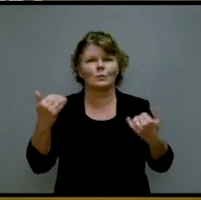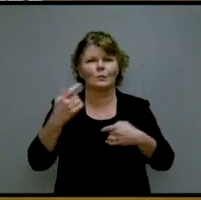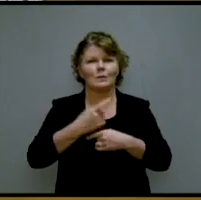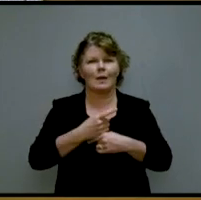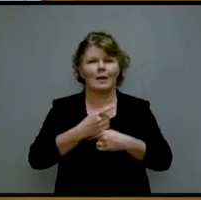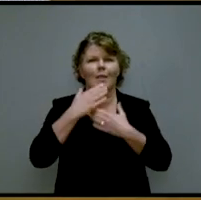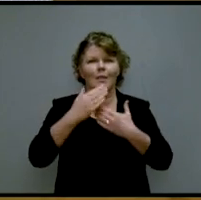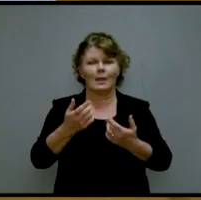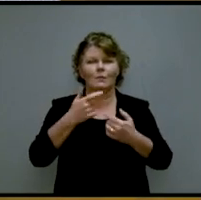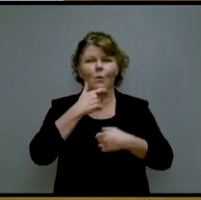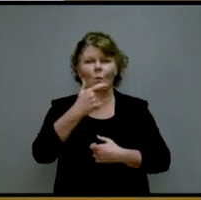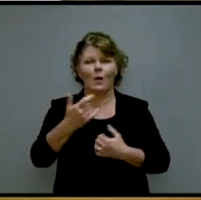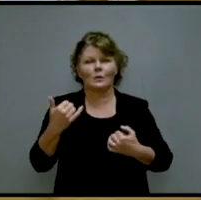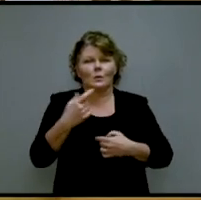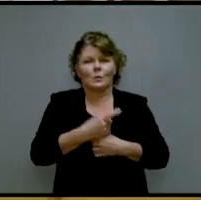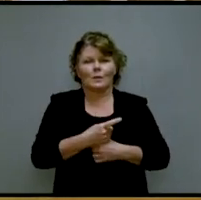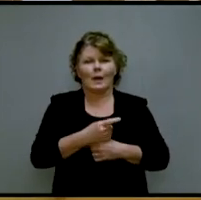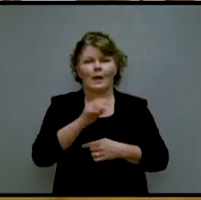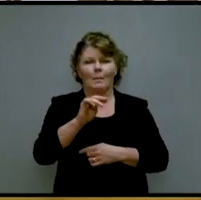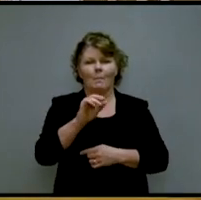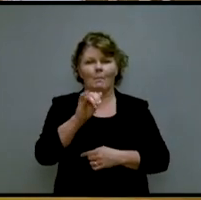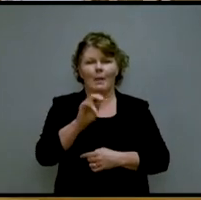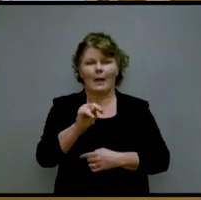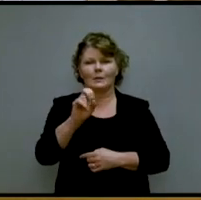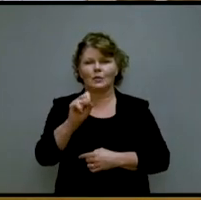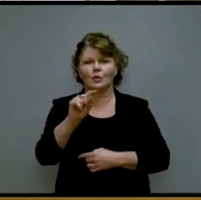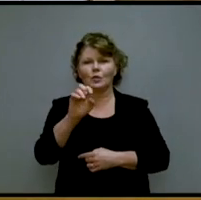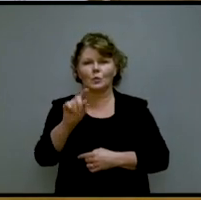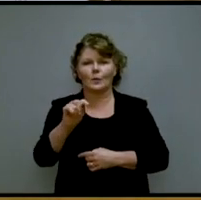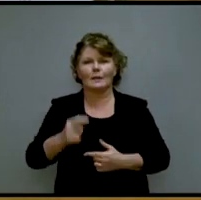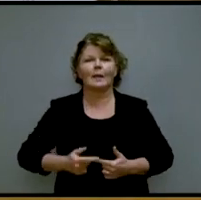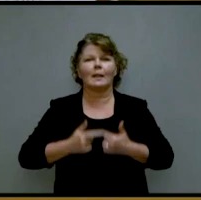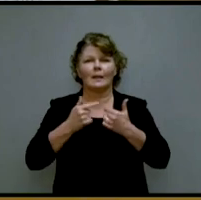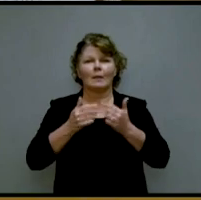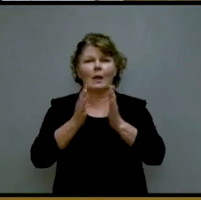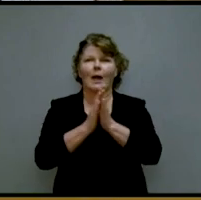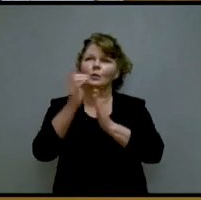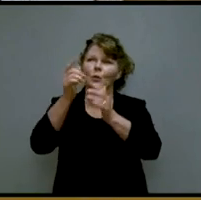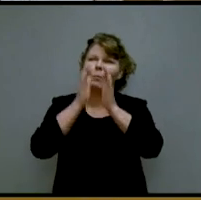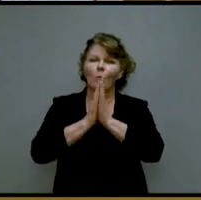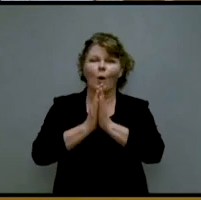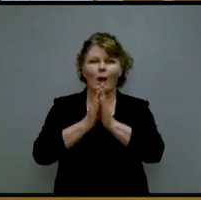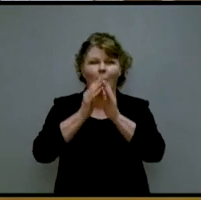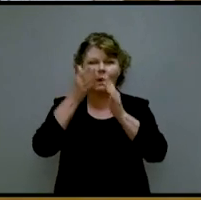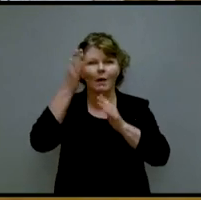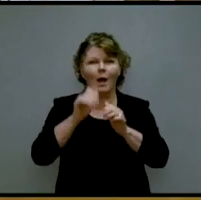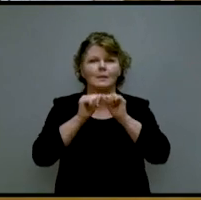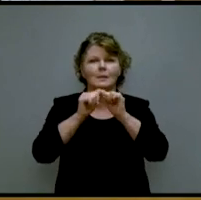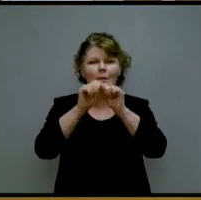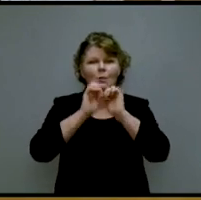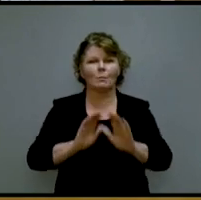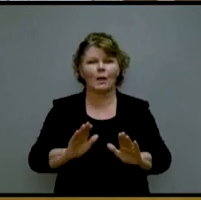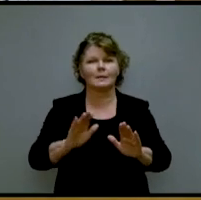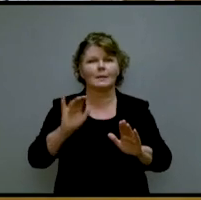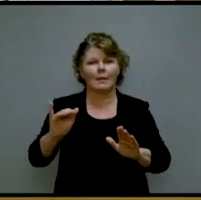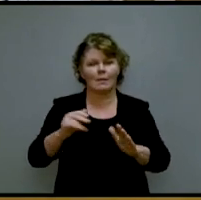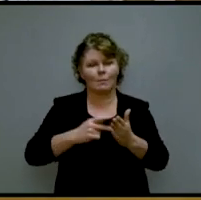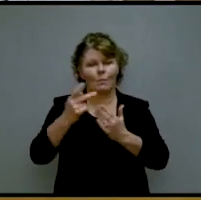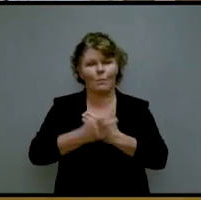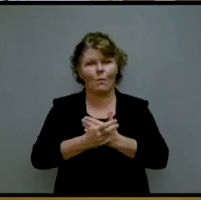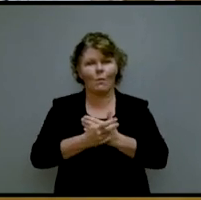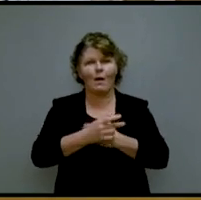Thank you for tuning in today to Main Street Living. We ask that you pray for God's continued blessing upon this program